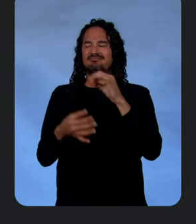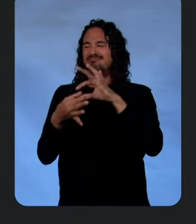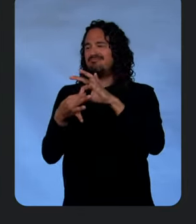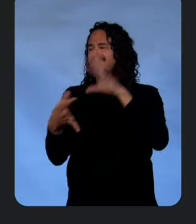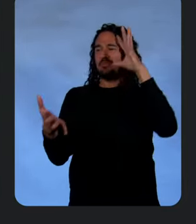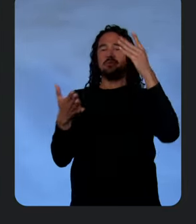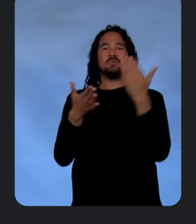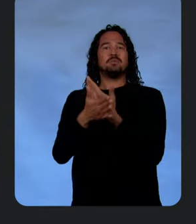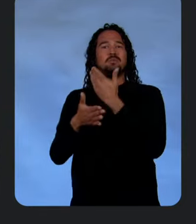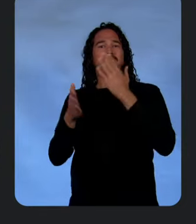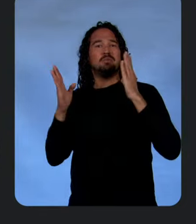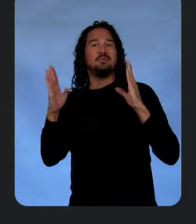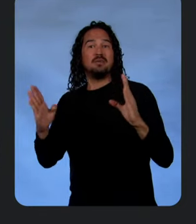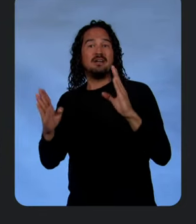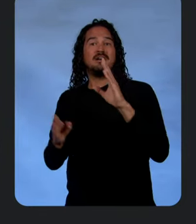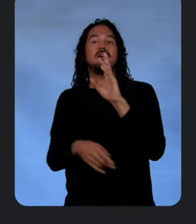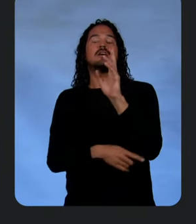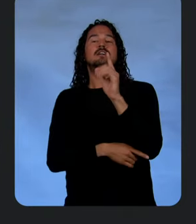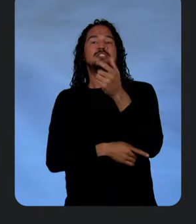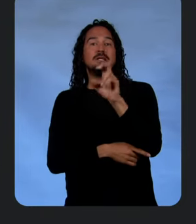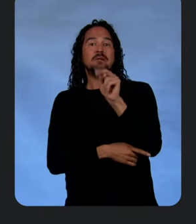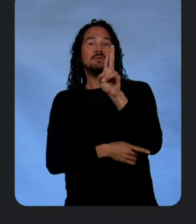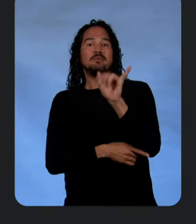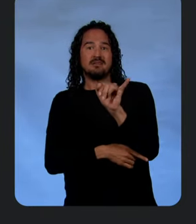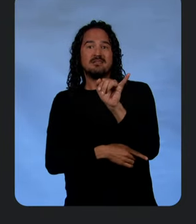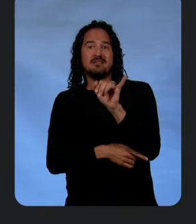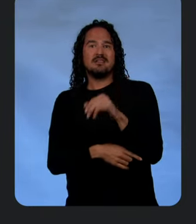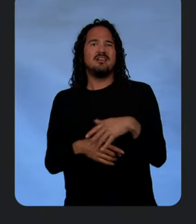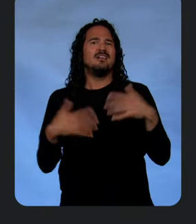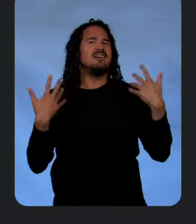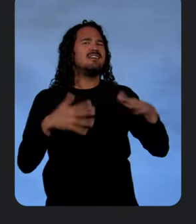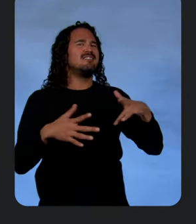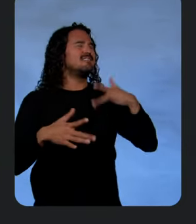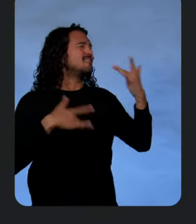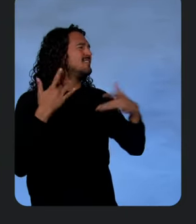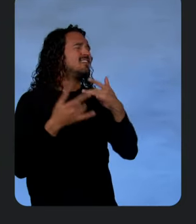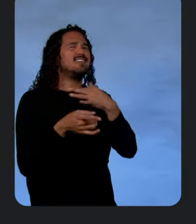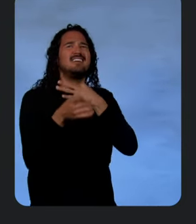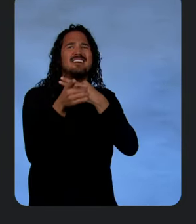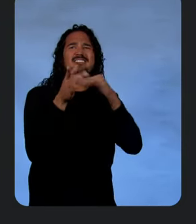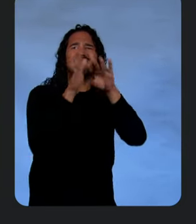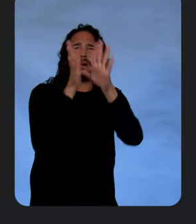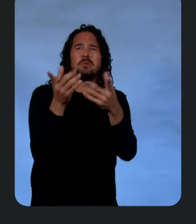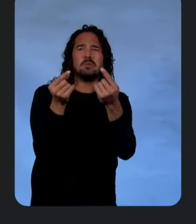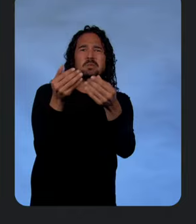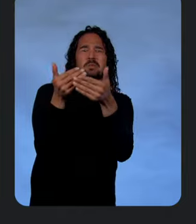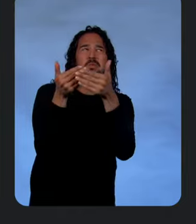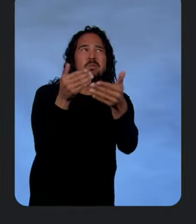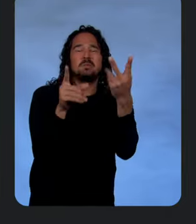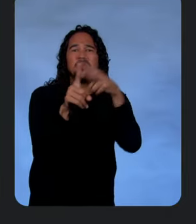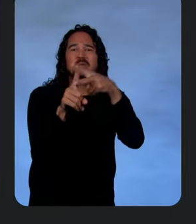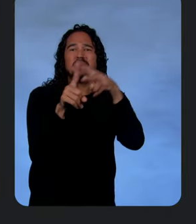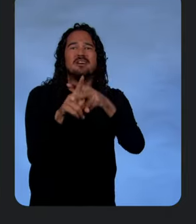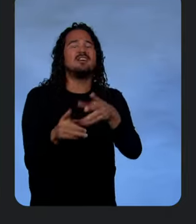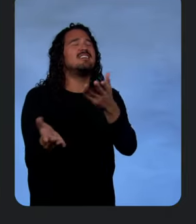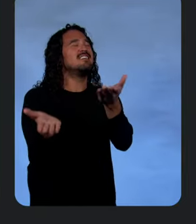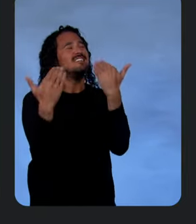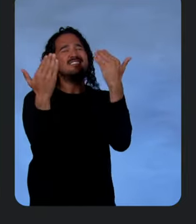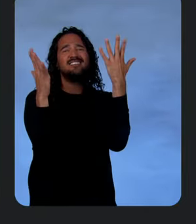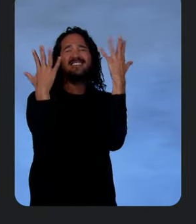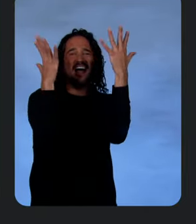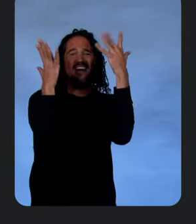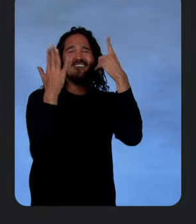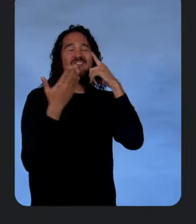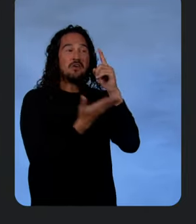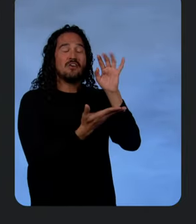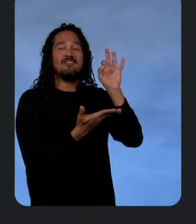Great. I'm so excited to see what new experiences developers will use these tools for. Everybody, give it up one more time for Femi and Guillermo.